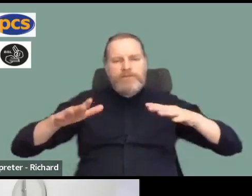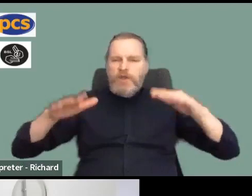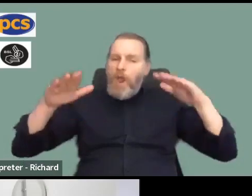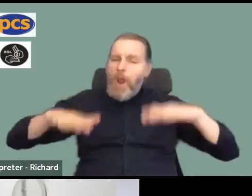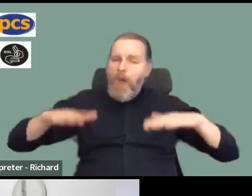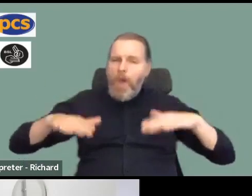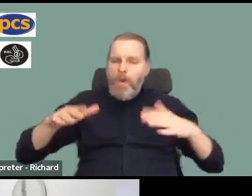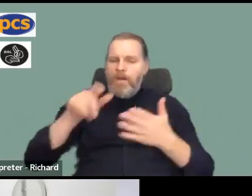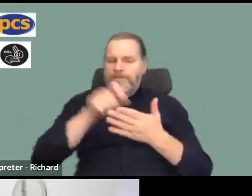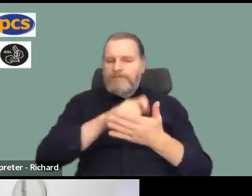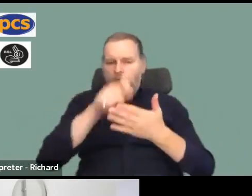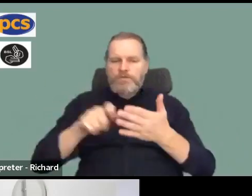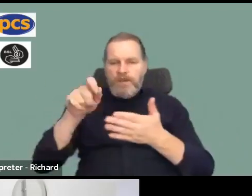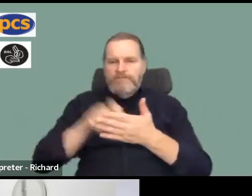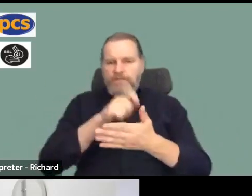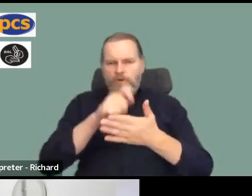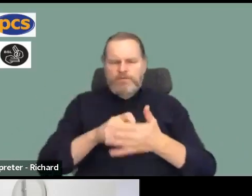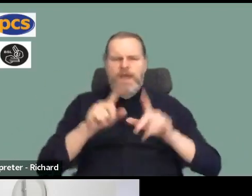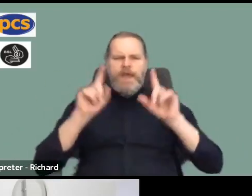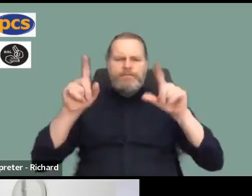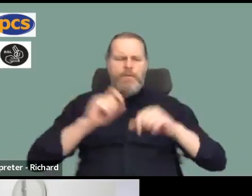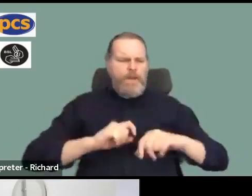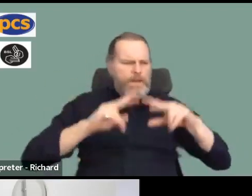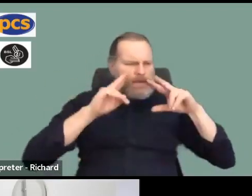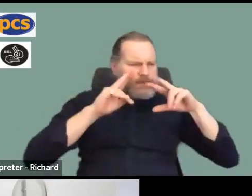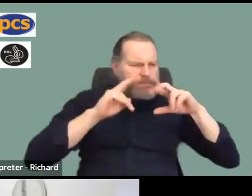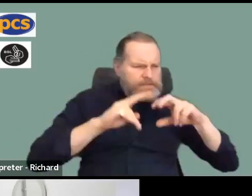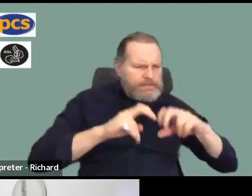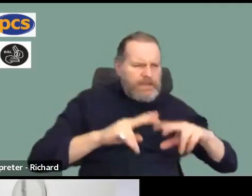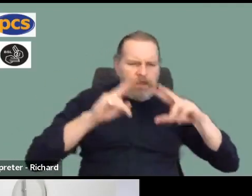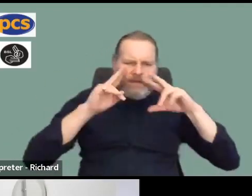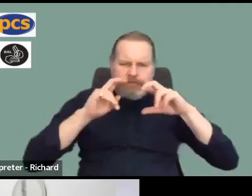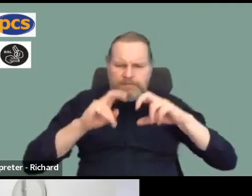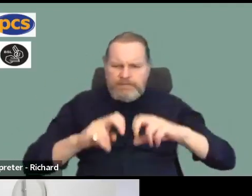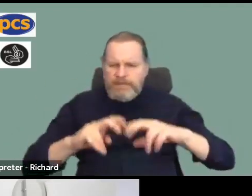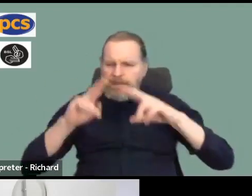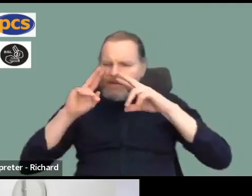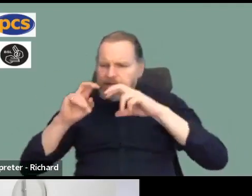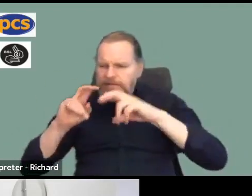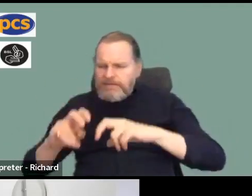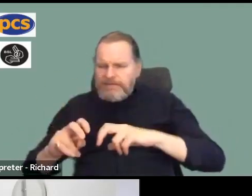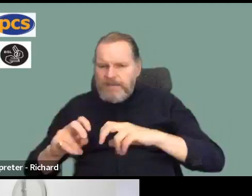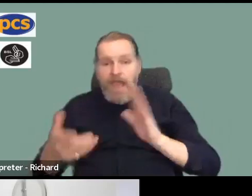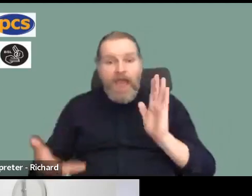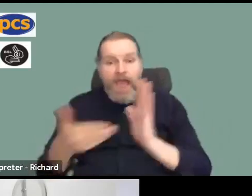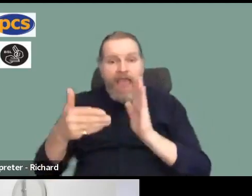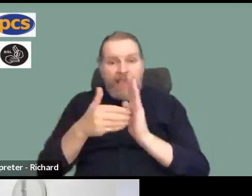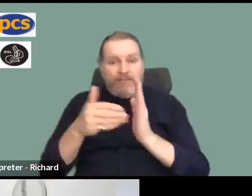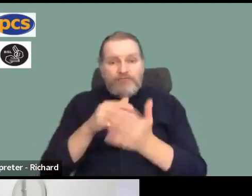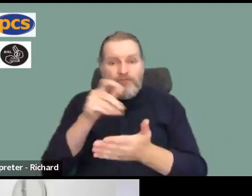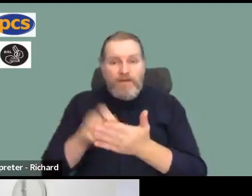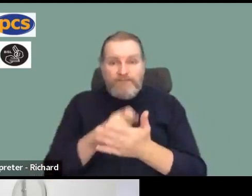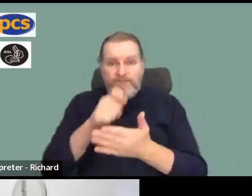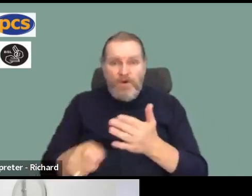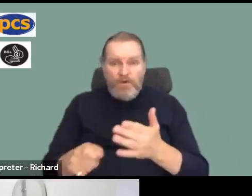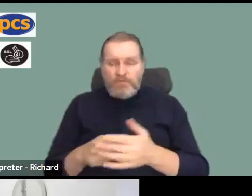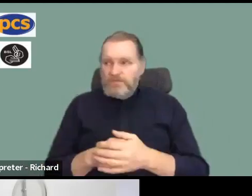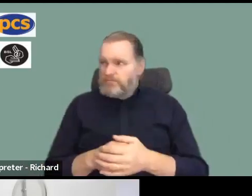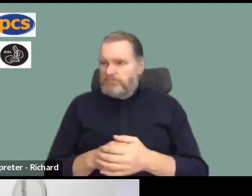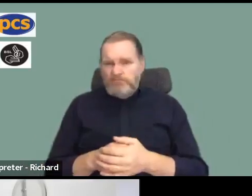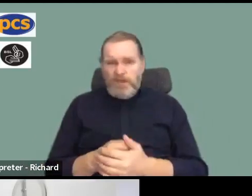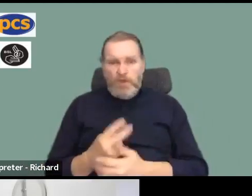When we've broken it down, the amount of extra votes we need is tiny. It's a couple of thousand.